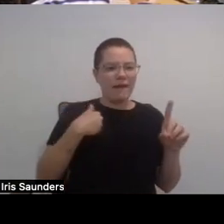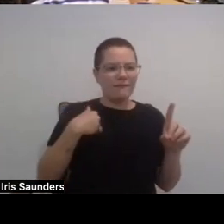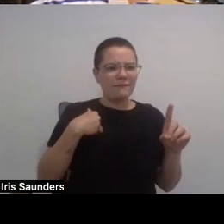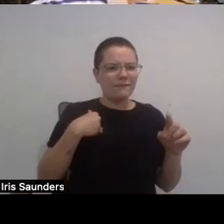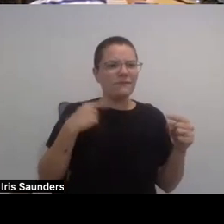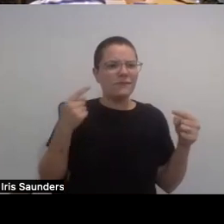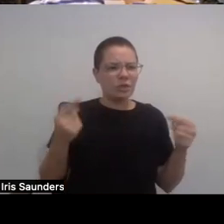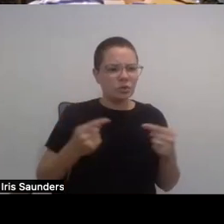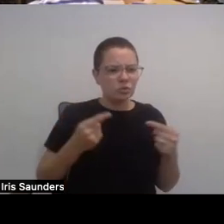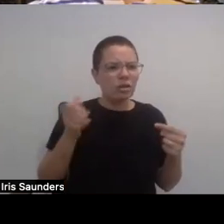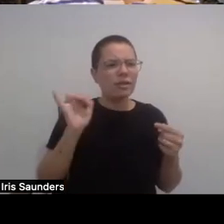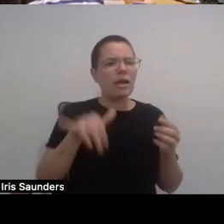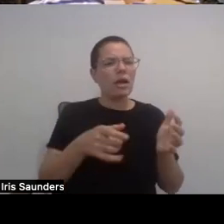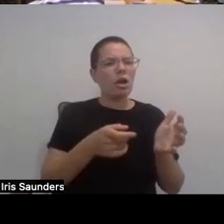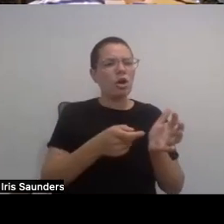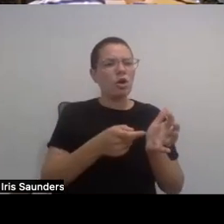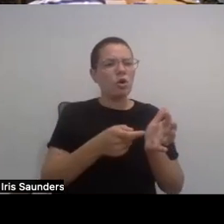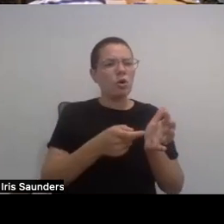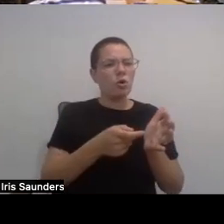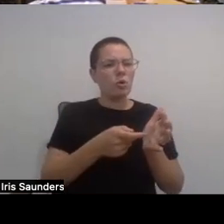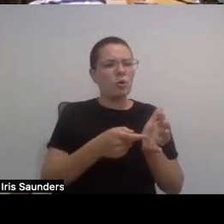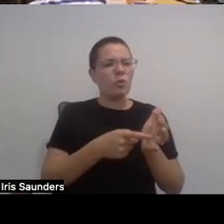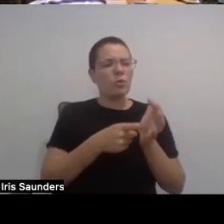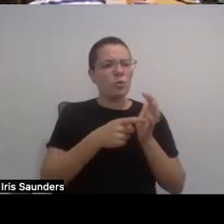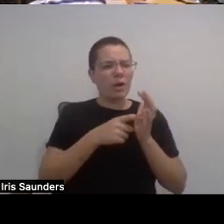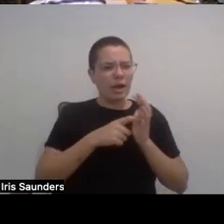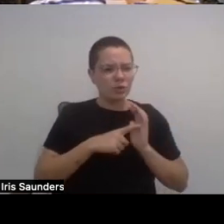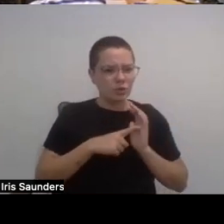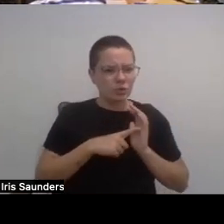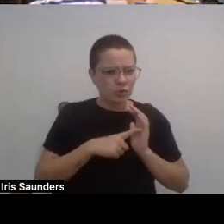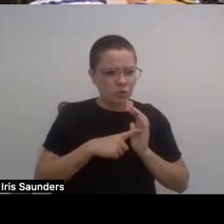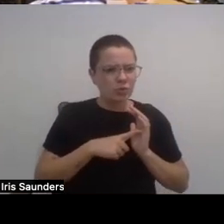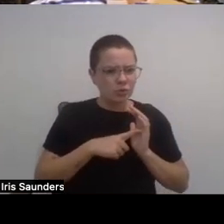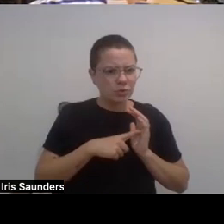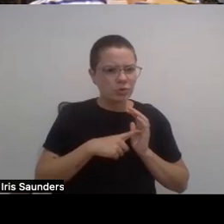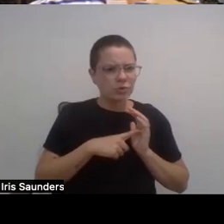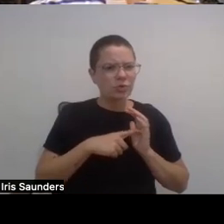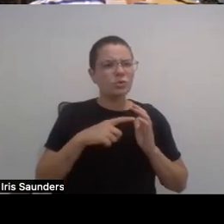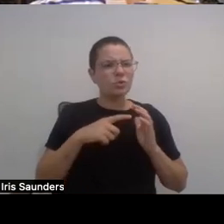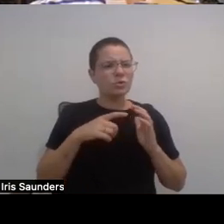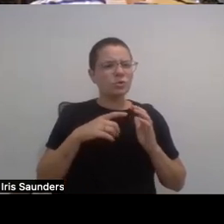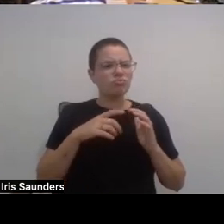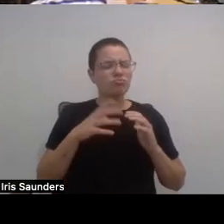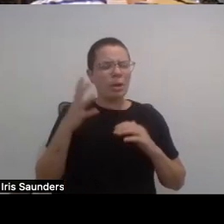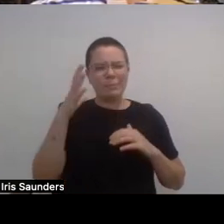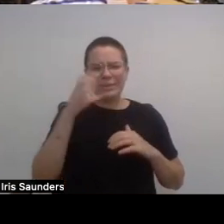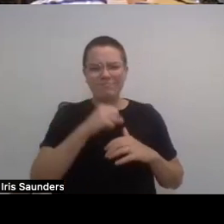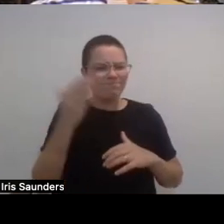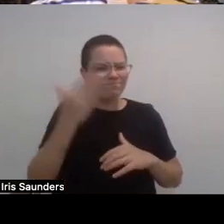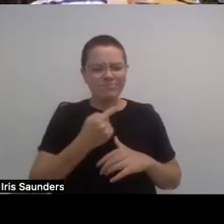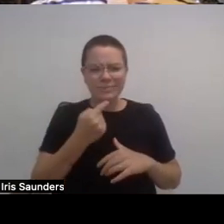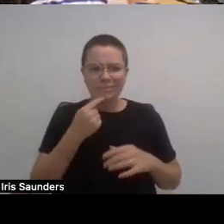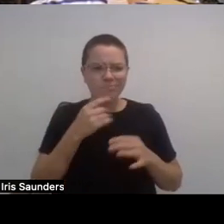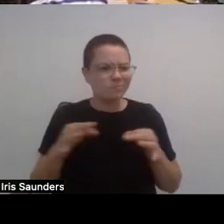acquired as a baby. And so I grew up with, you know, having a physical disability